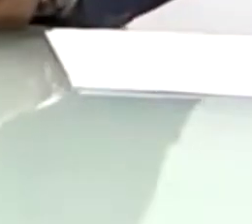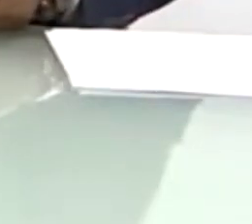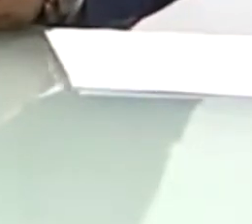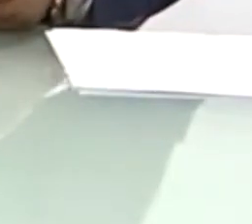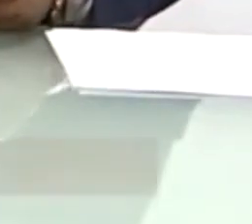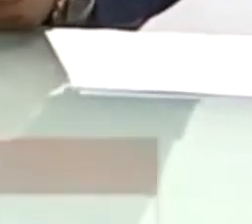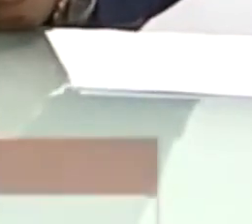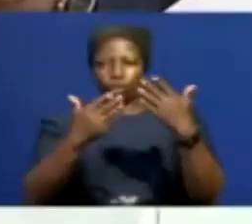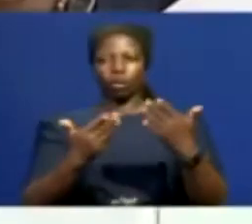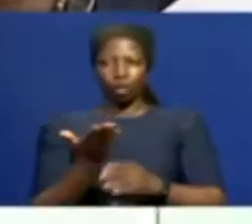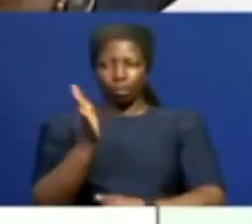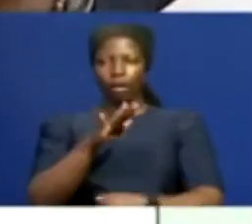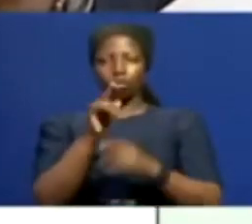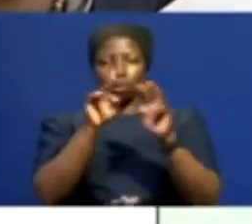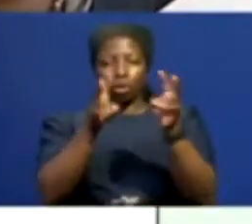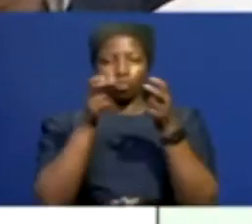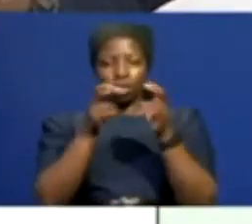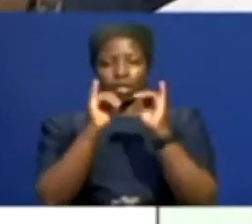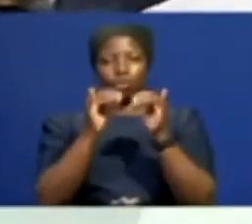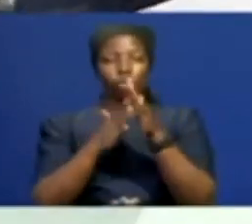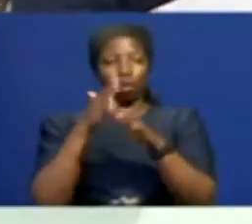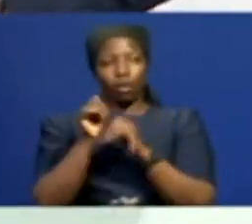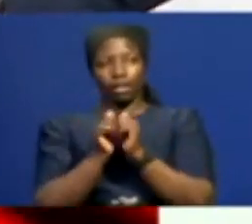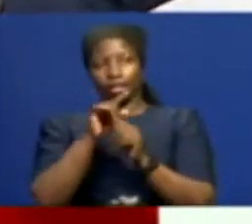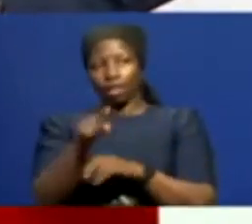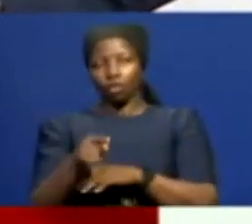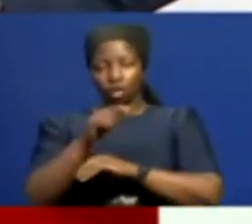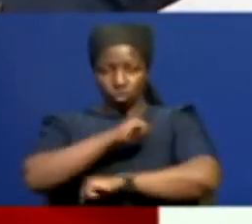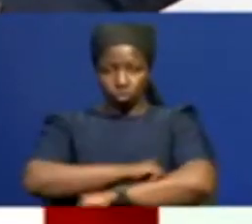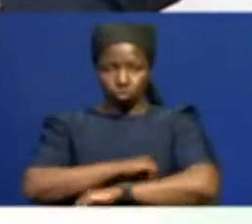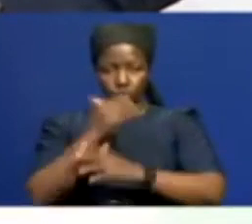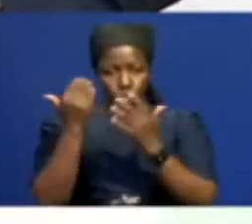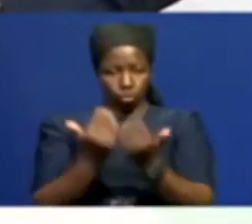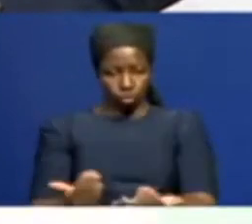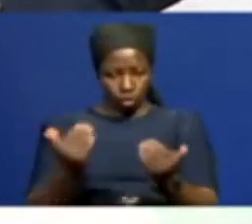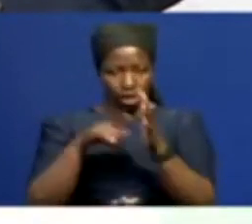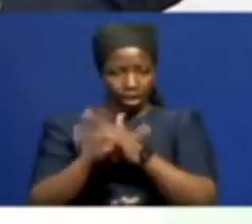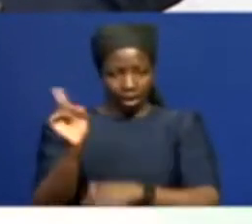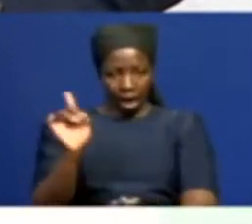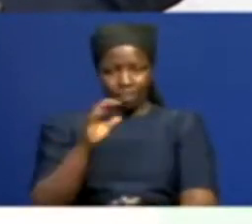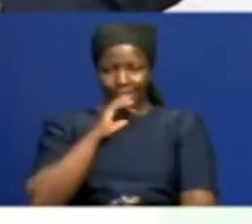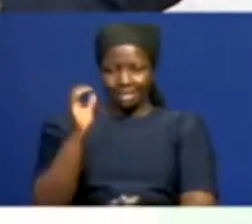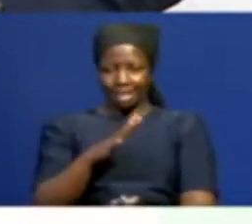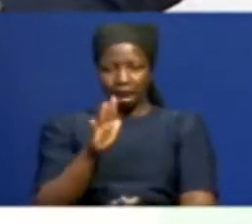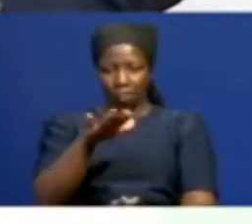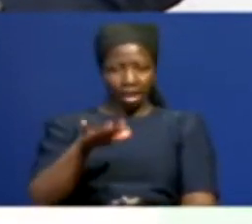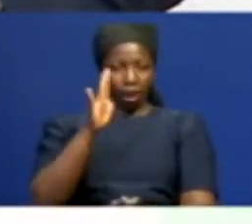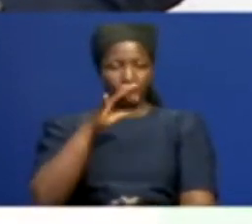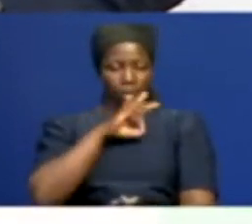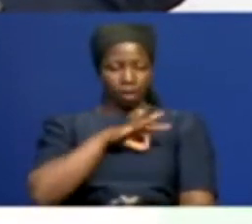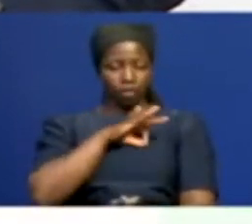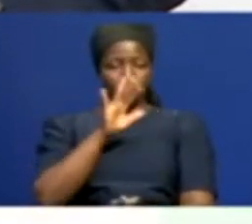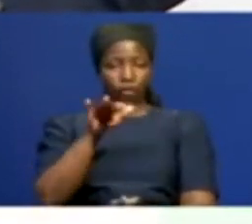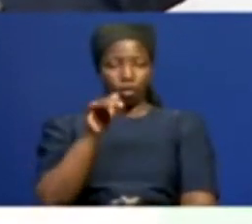Welcome back, you're watching the Prime Edition. Over 10,000 school-going children in Nairobi informal settlements are set to benefit from a hand-washing